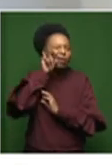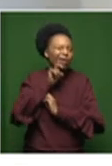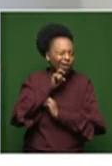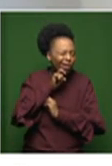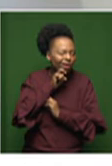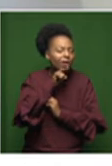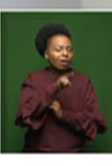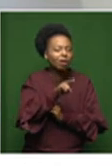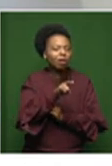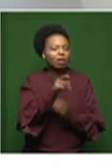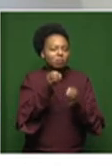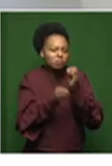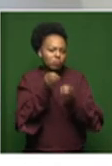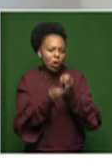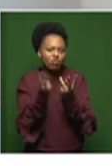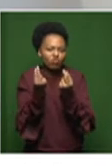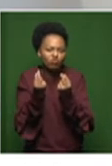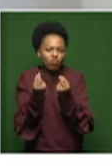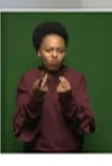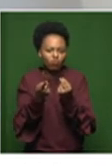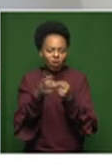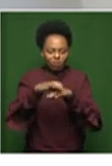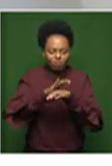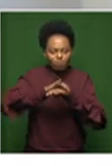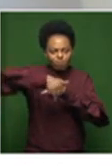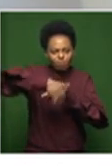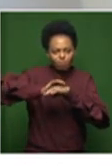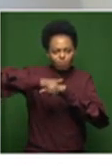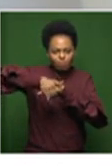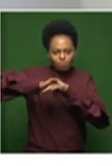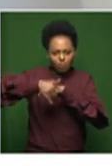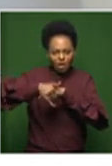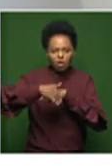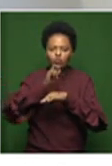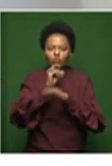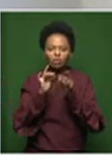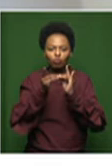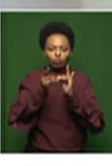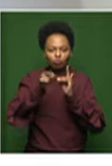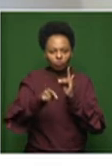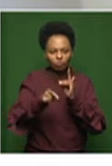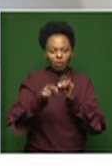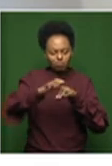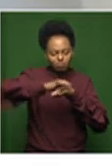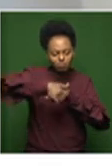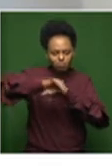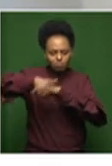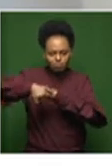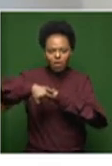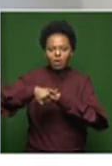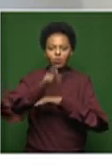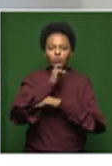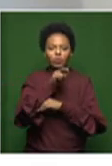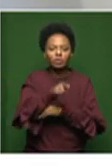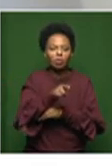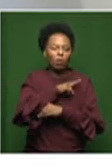apart and then he creates these new sculptures with the shoes. So there's been some really interesting conversations